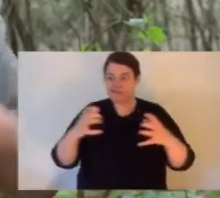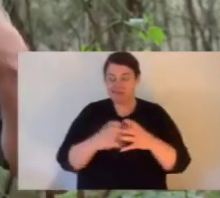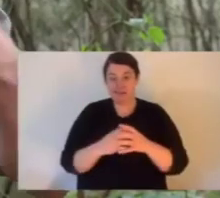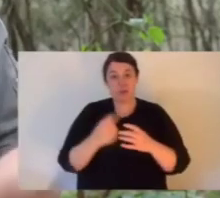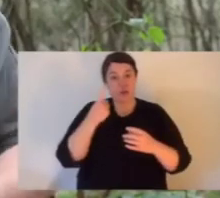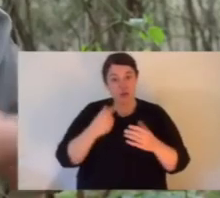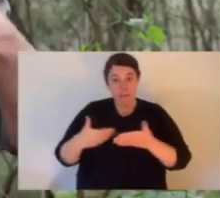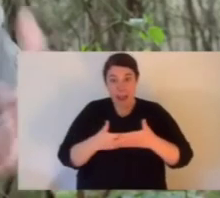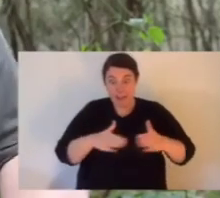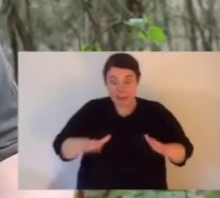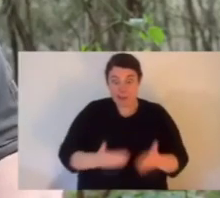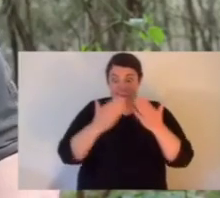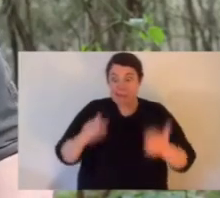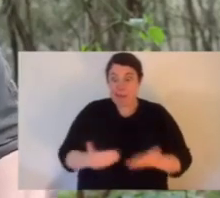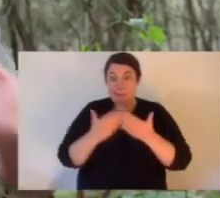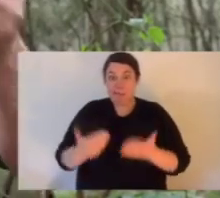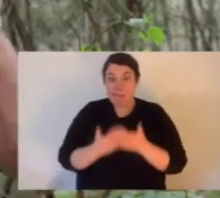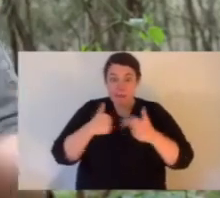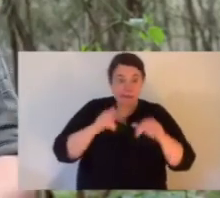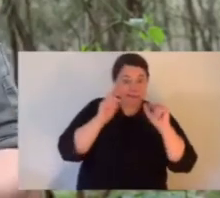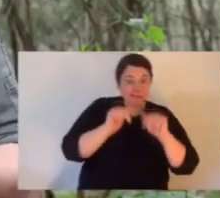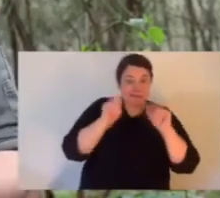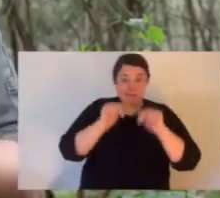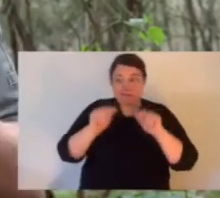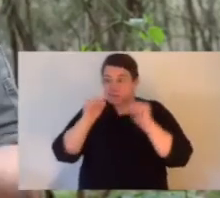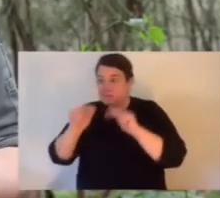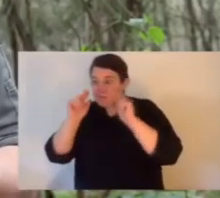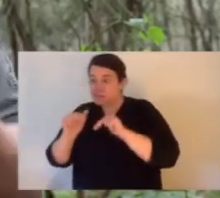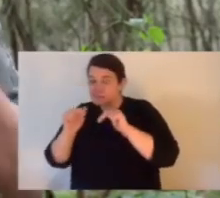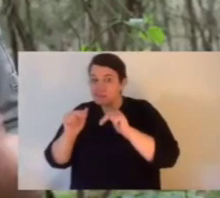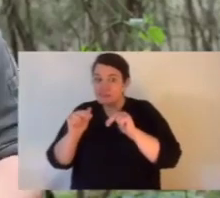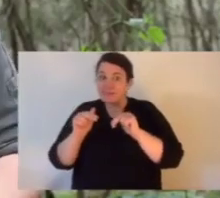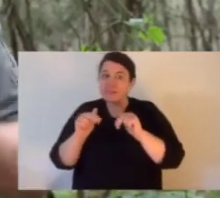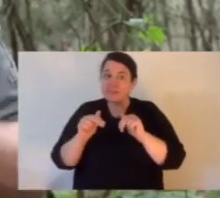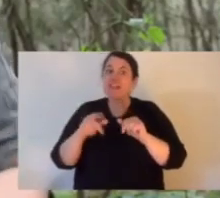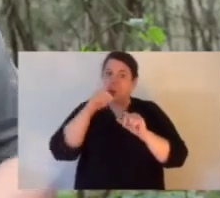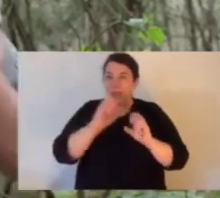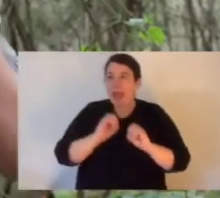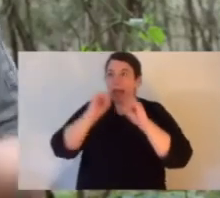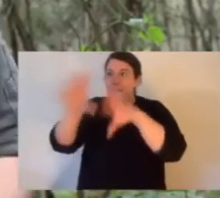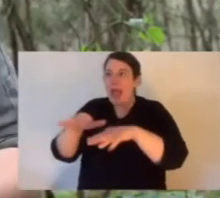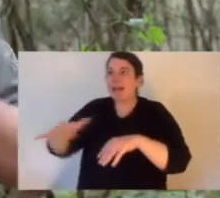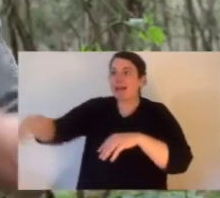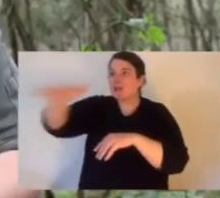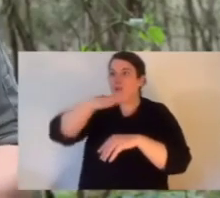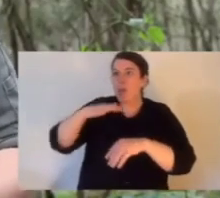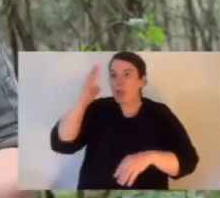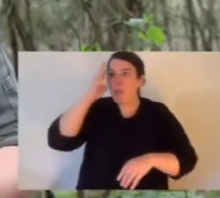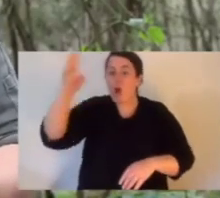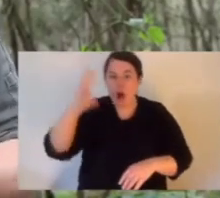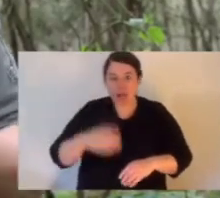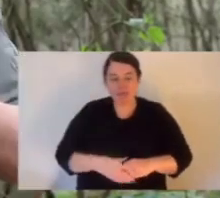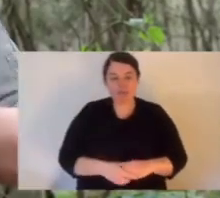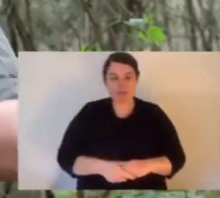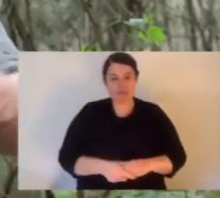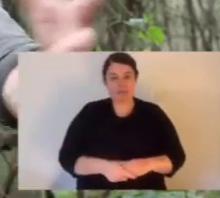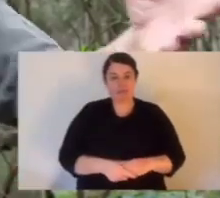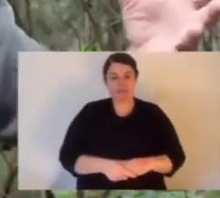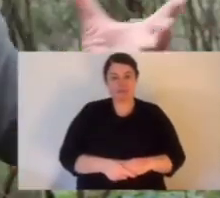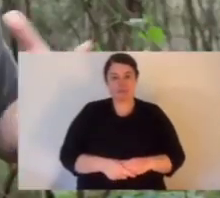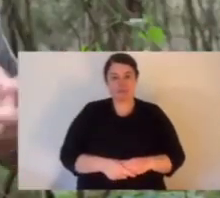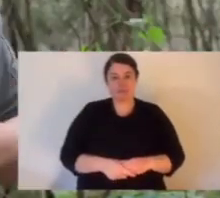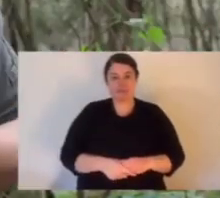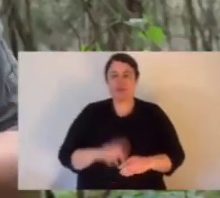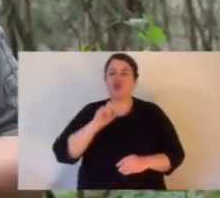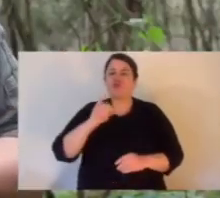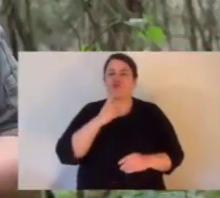fox. They need all the help they can get and the brush-tailed rock wallaby is one of our flagship species at Aussie Ark. It used to be